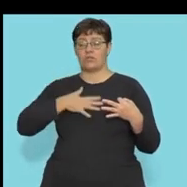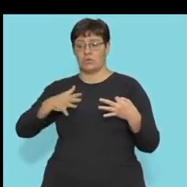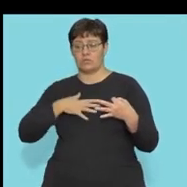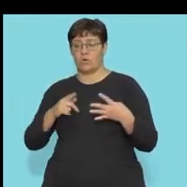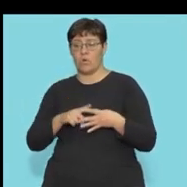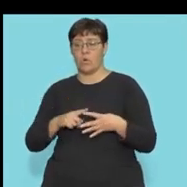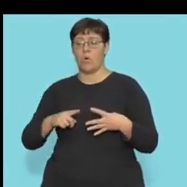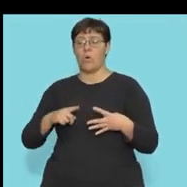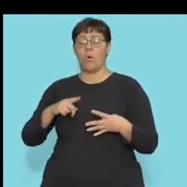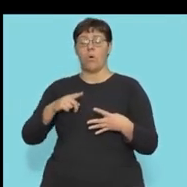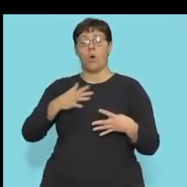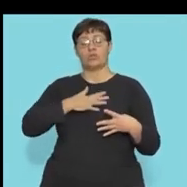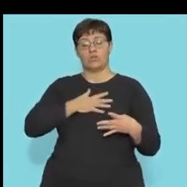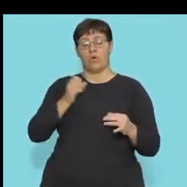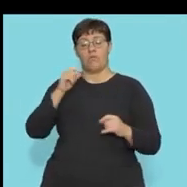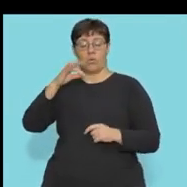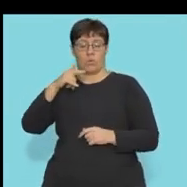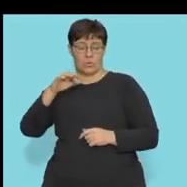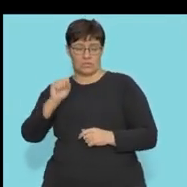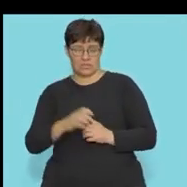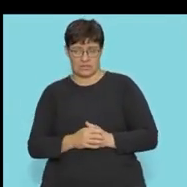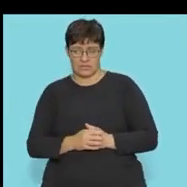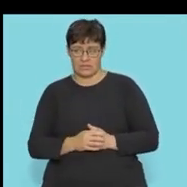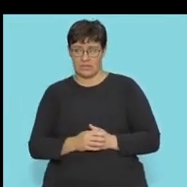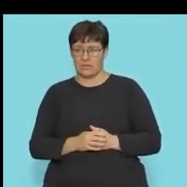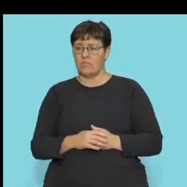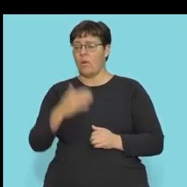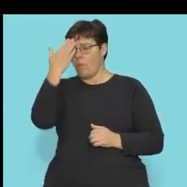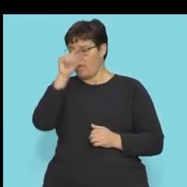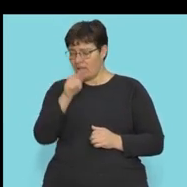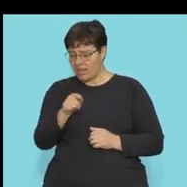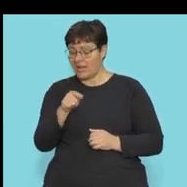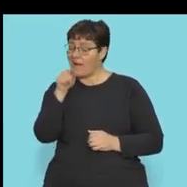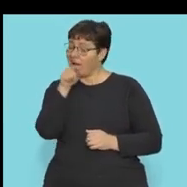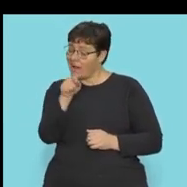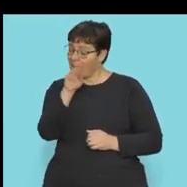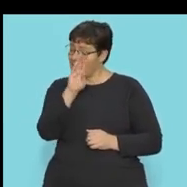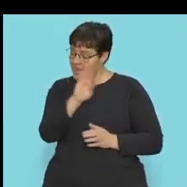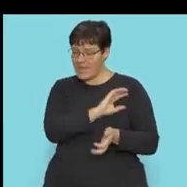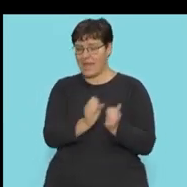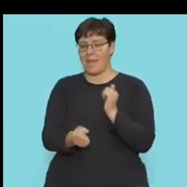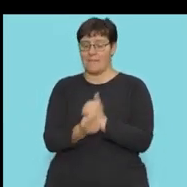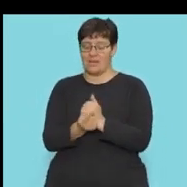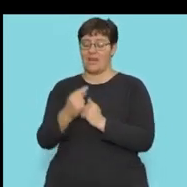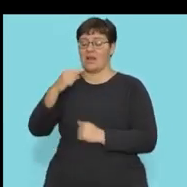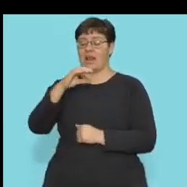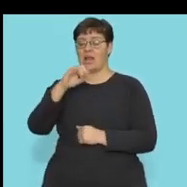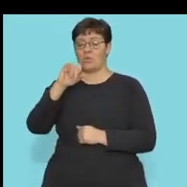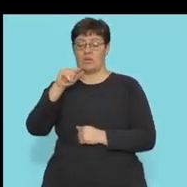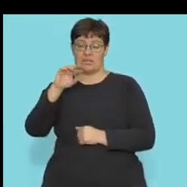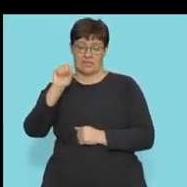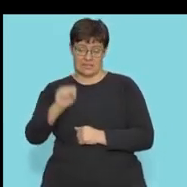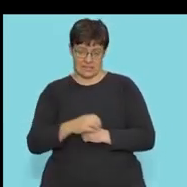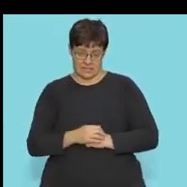or oxidation of glucose? So guys, it's important that we know that this reaction happens during glycolysis.